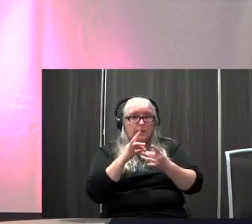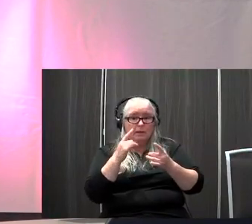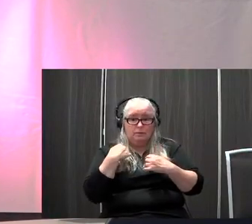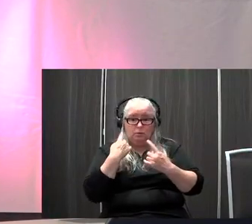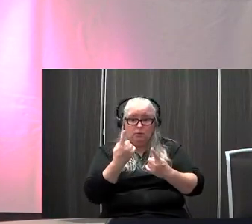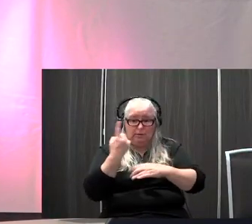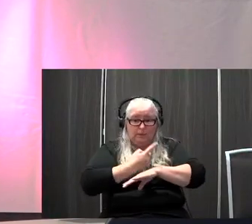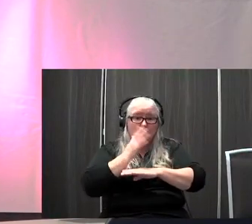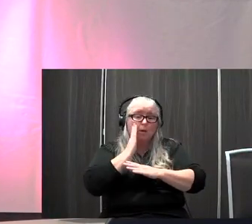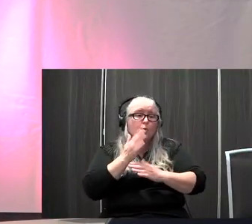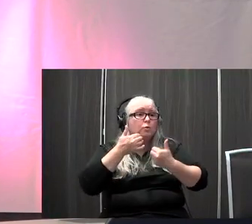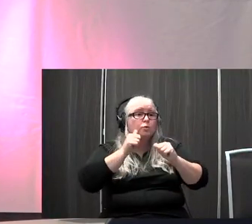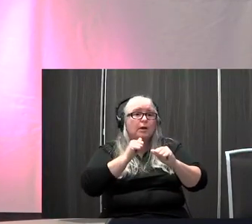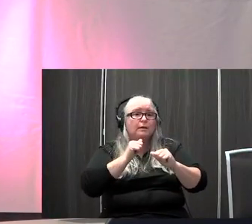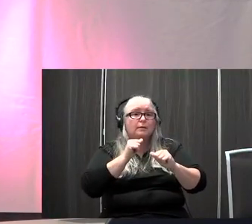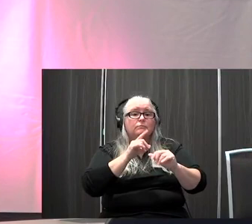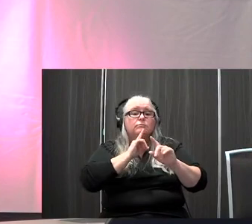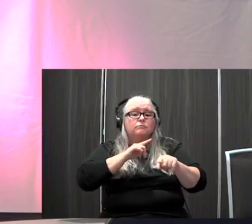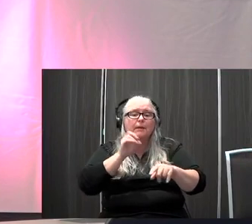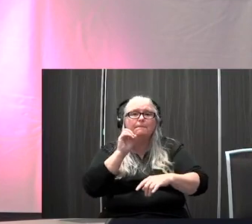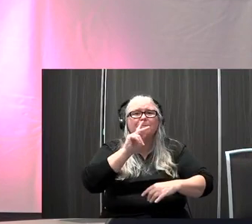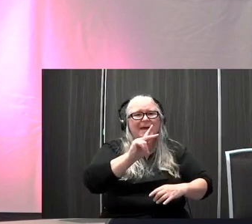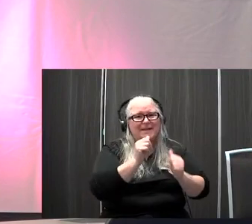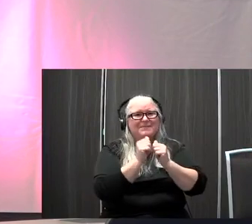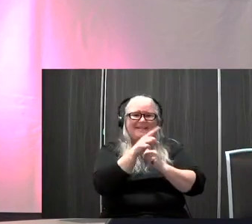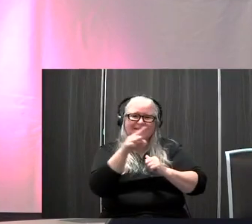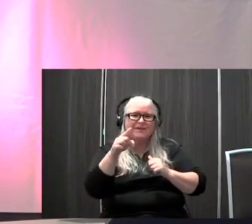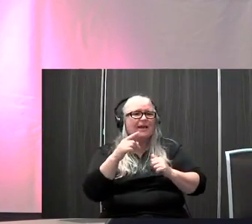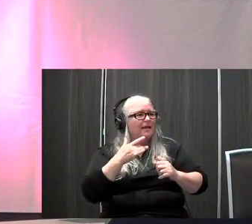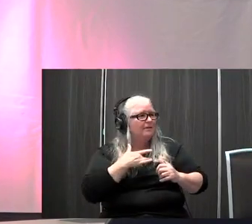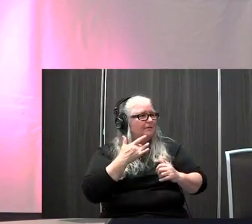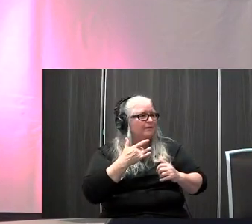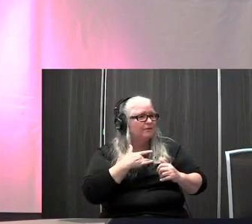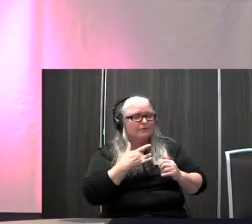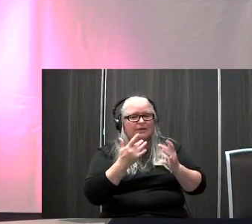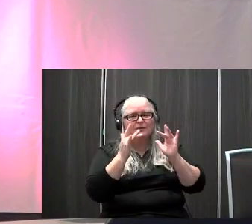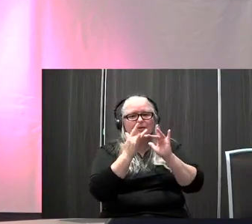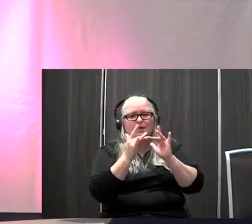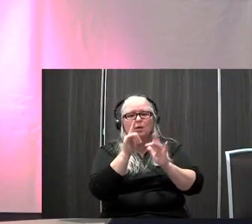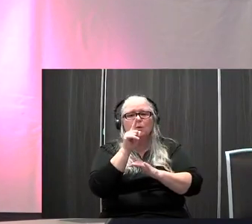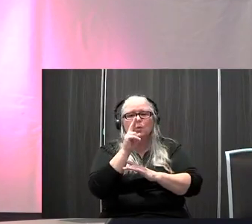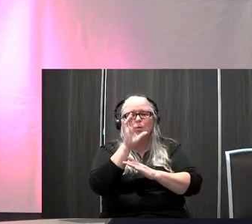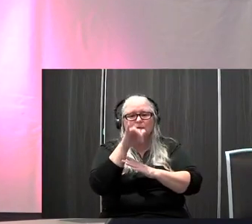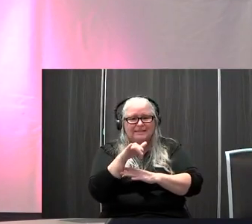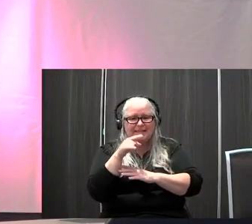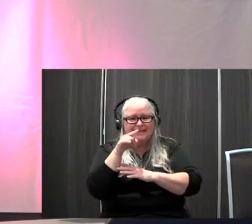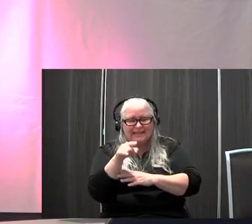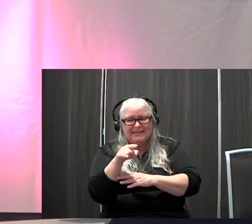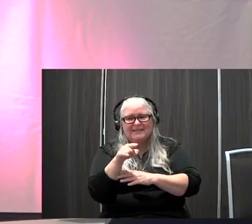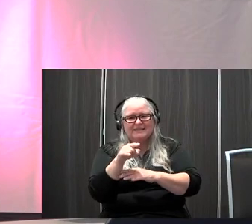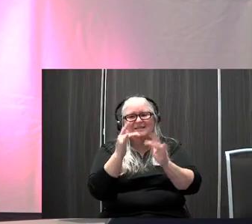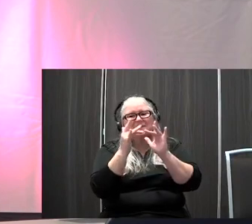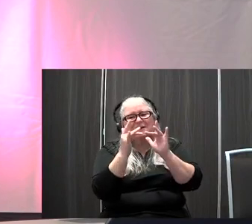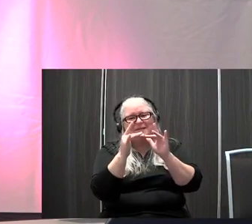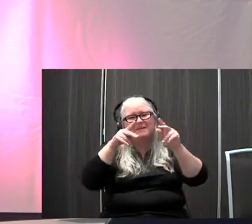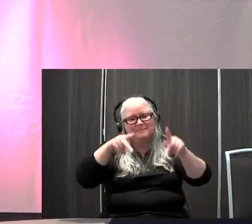day, we'll try and get answers back to you. Always feel free to reach out. Lucy's our default contact person for those of you who don't know our charge center.